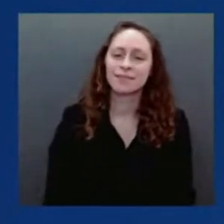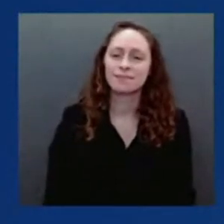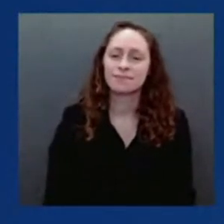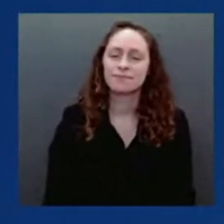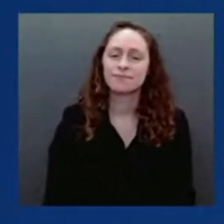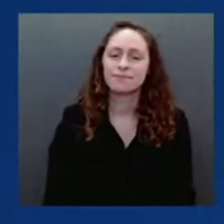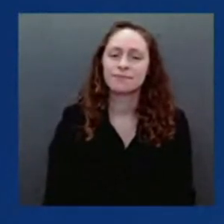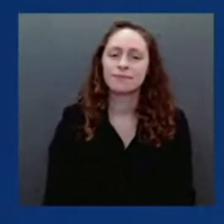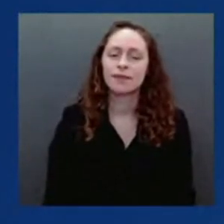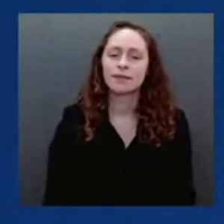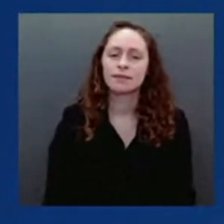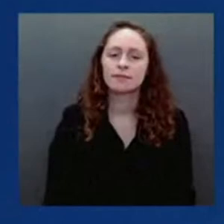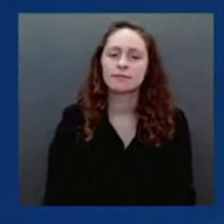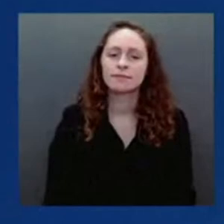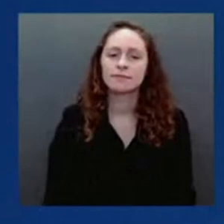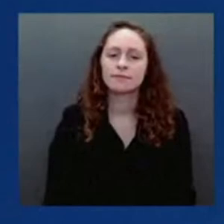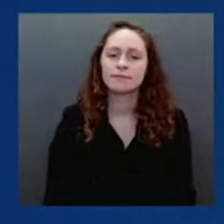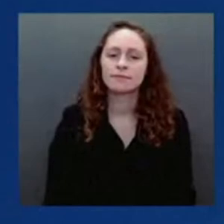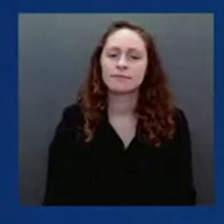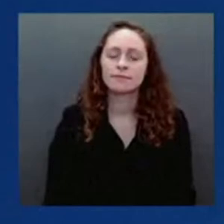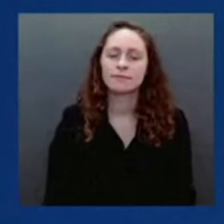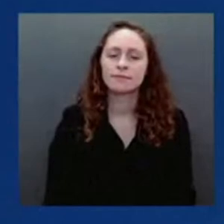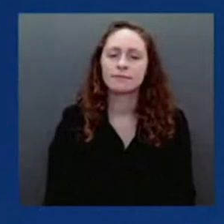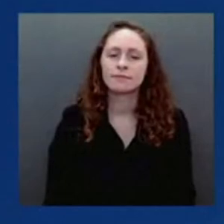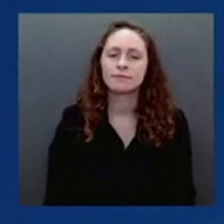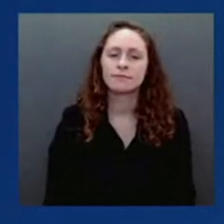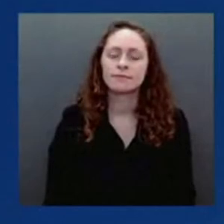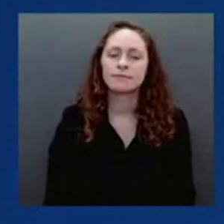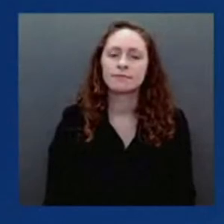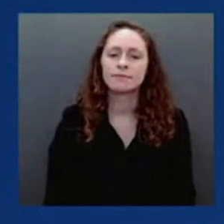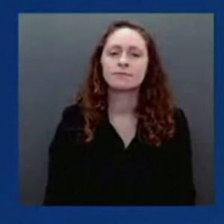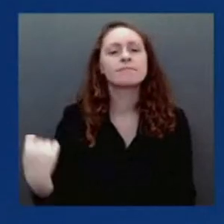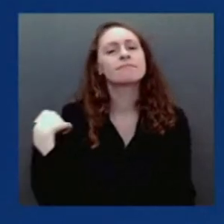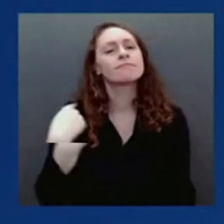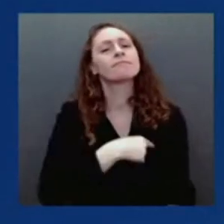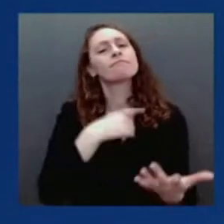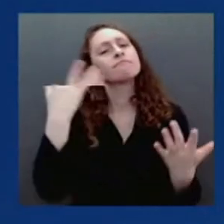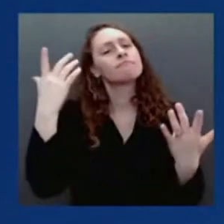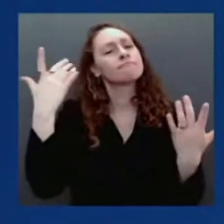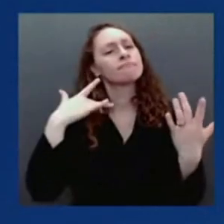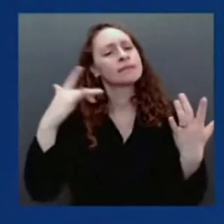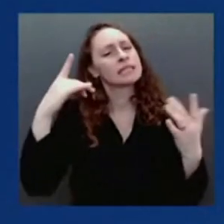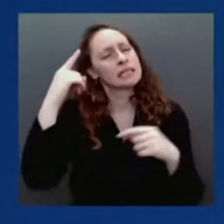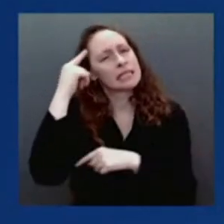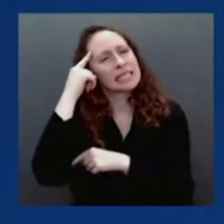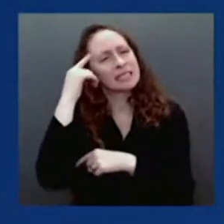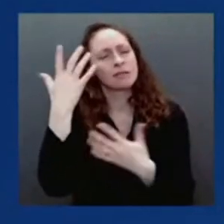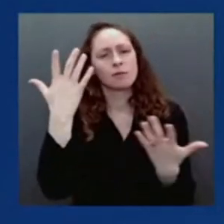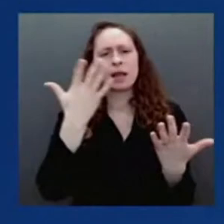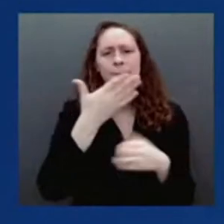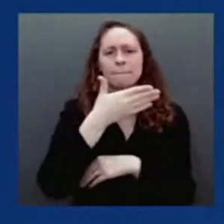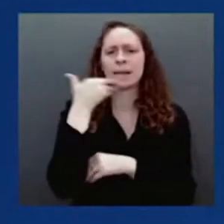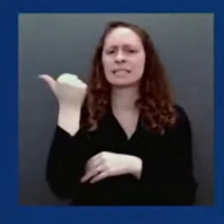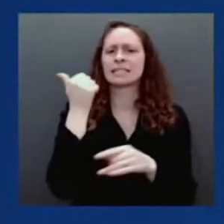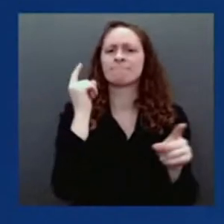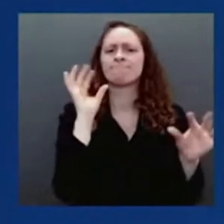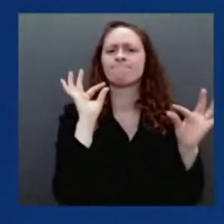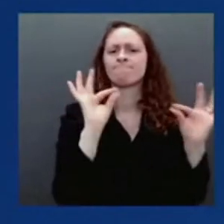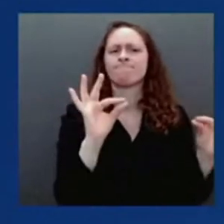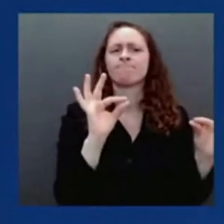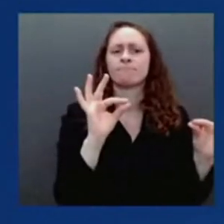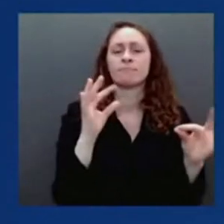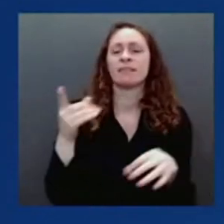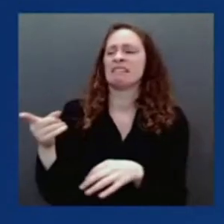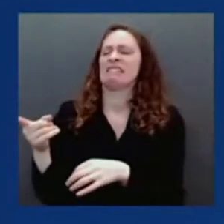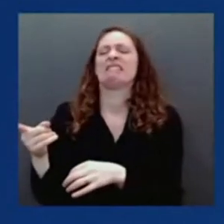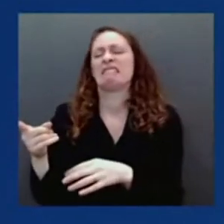a best case scenario and a worst case scenario. We all are hoping for, and I believe we likely would get more towards the best than a